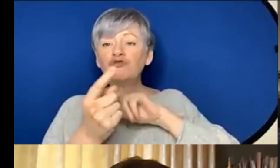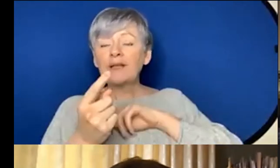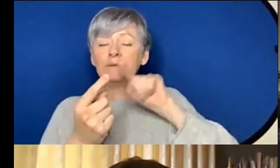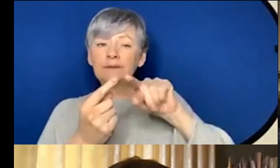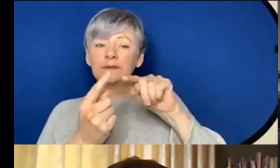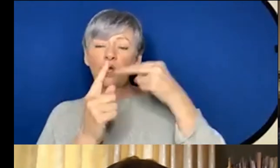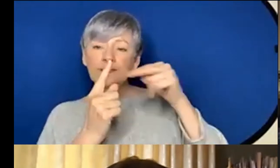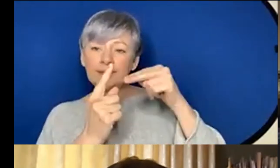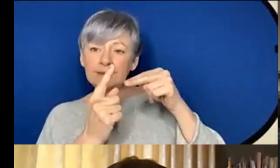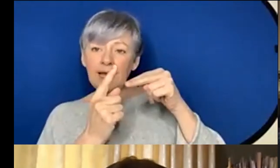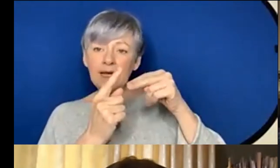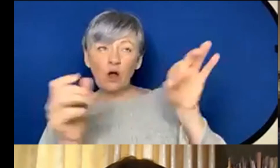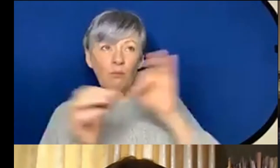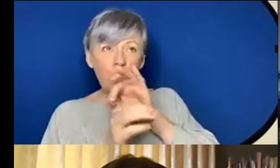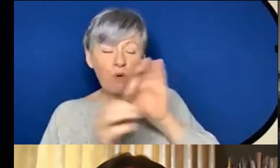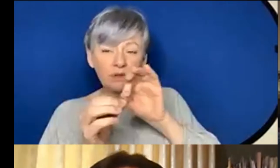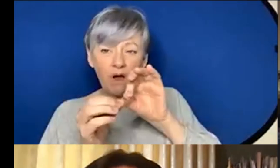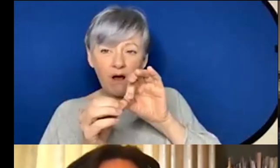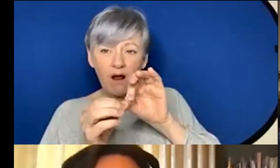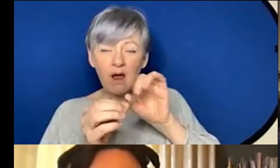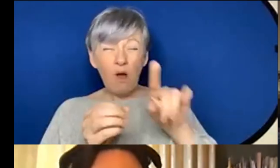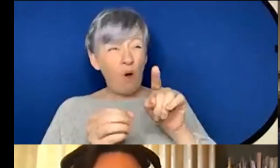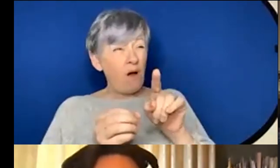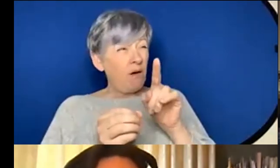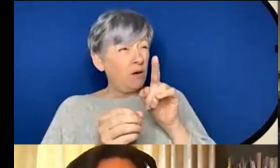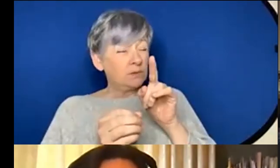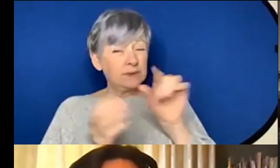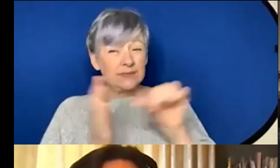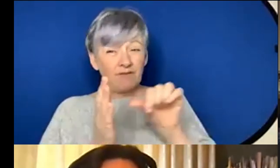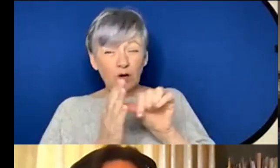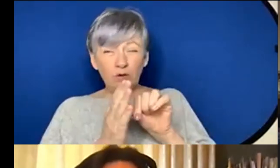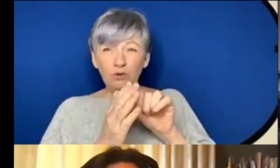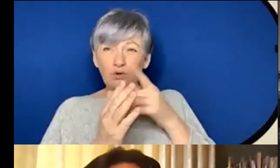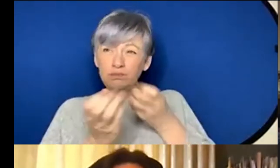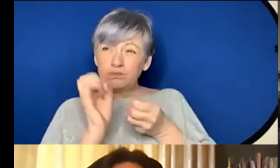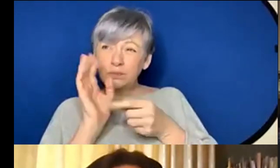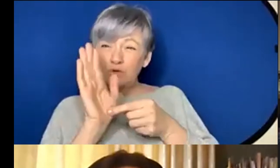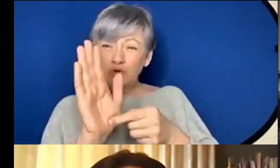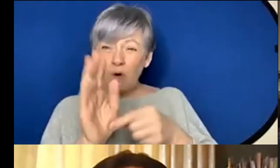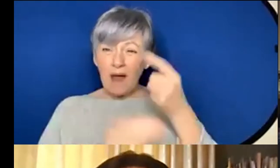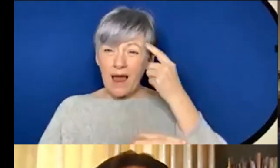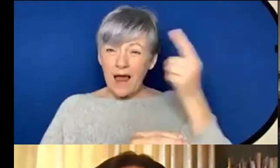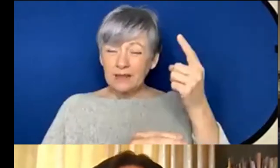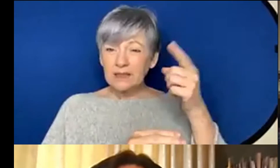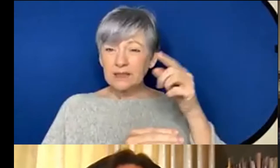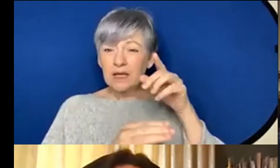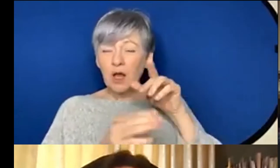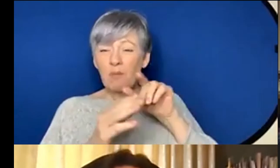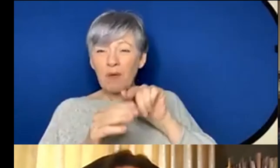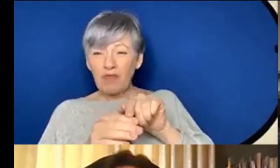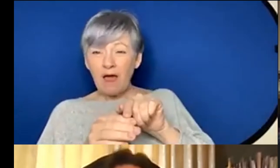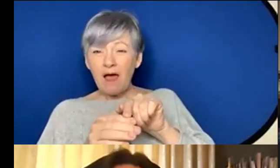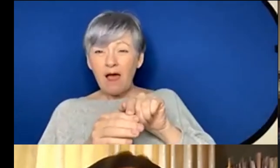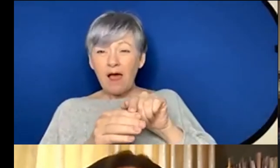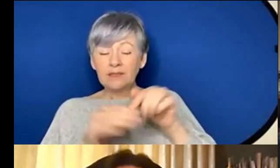it was very difficult for me to uh articulate my ideas earlier and I think that degree of intersectionality is really important